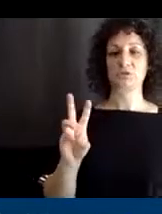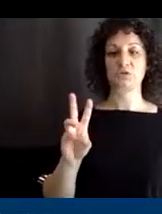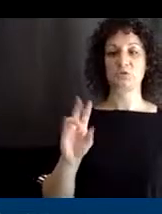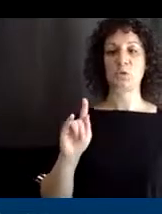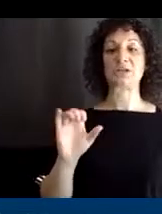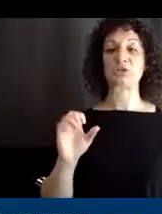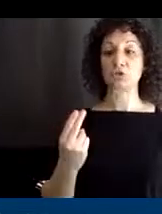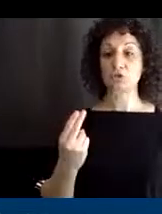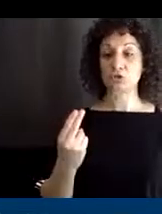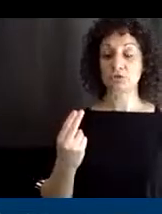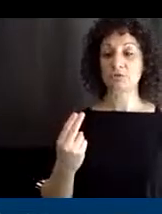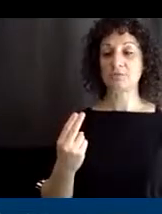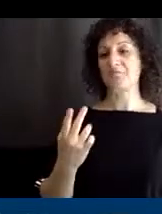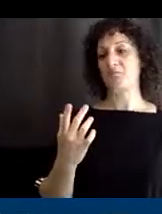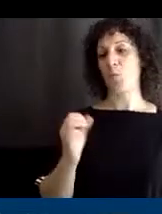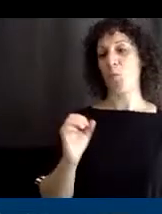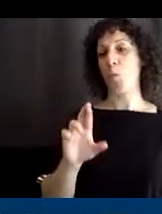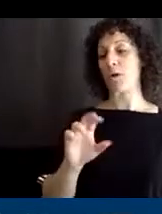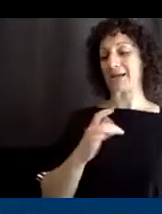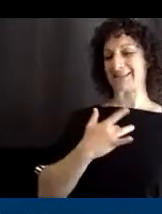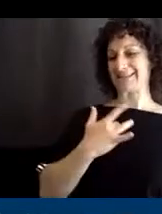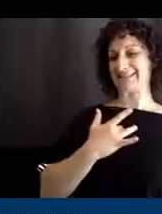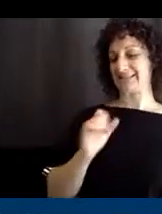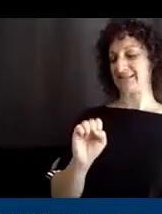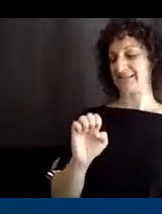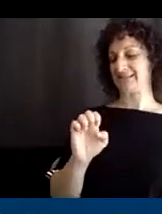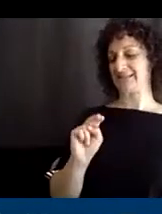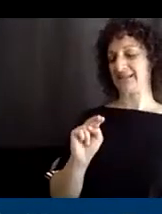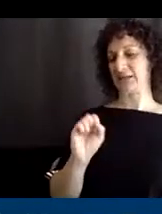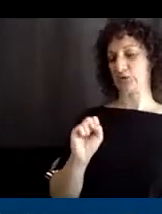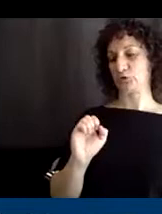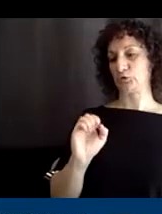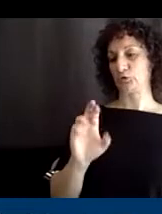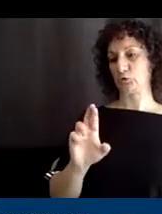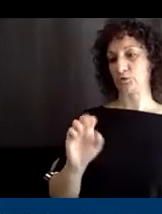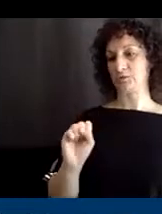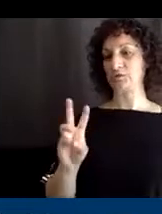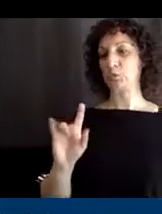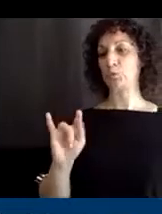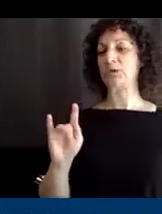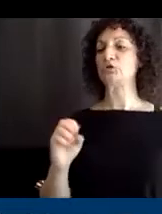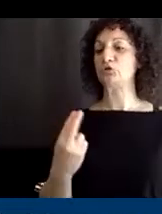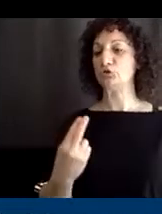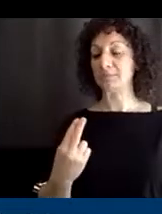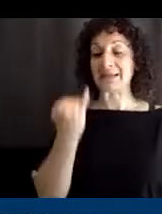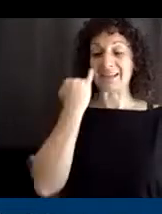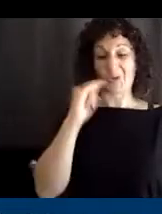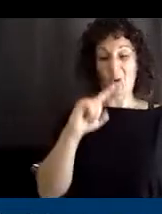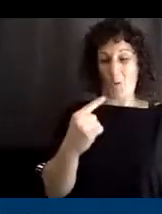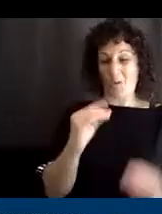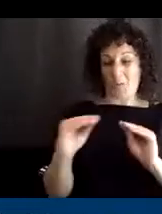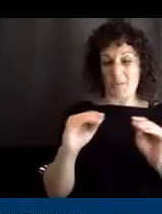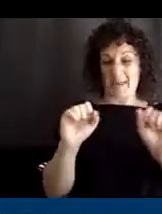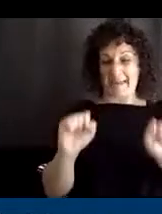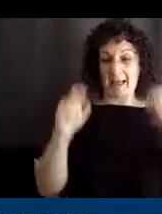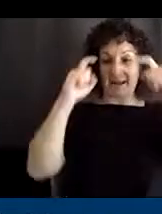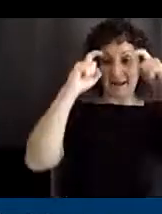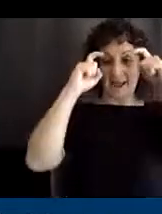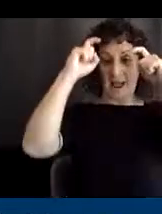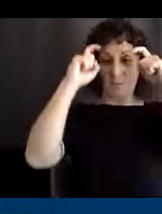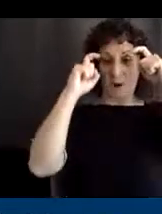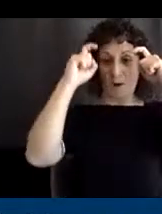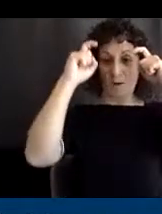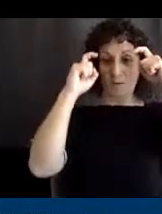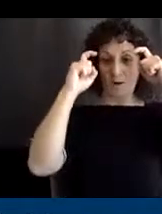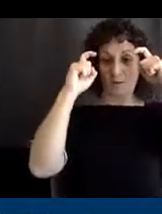slightest movement, like an eyebrow raise, something like that would work. There's, so there's switches to fit all sorts